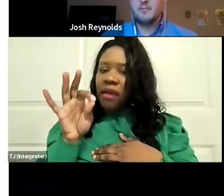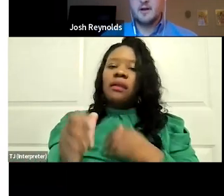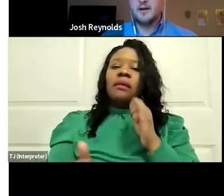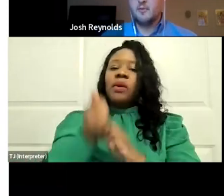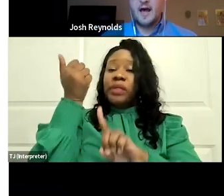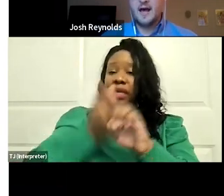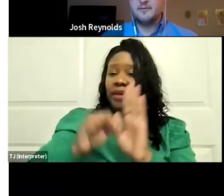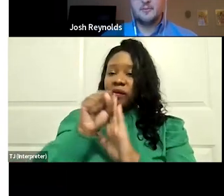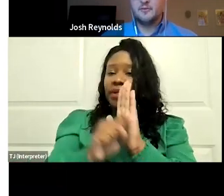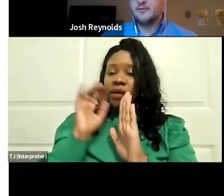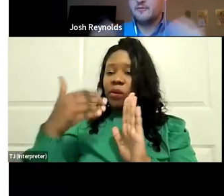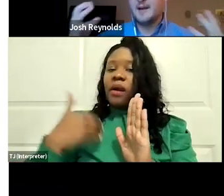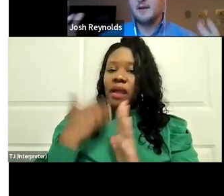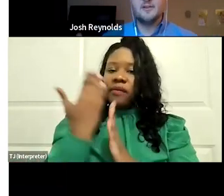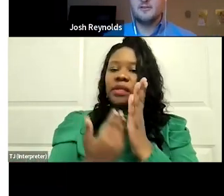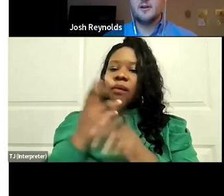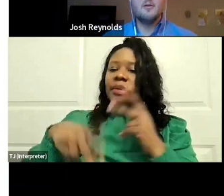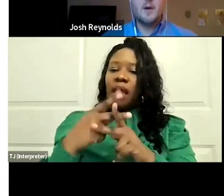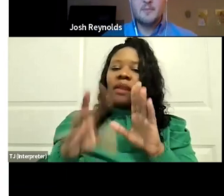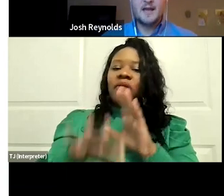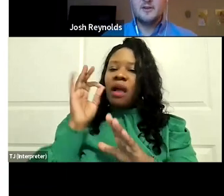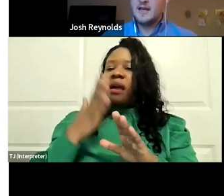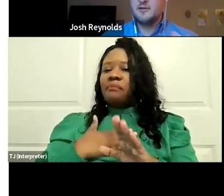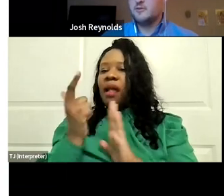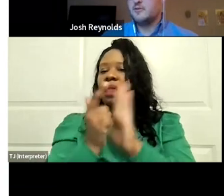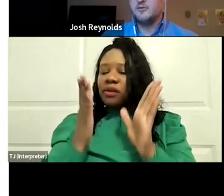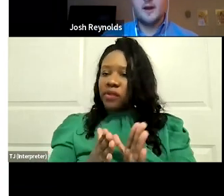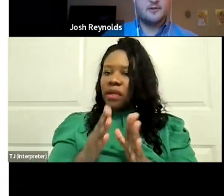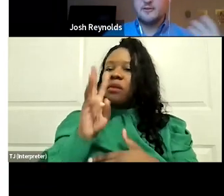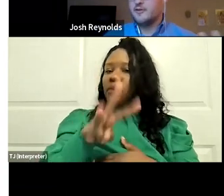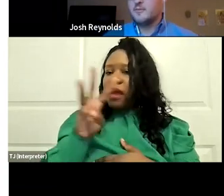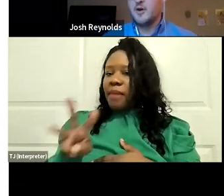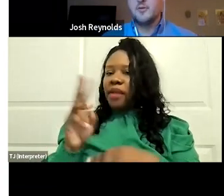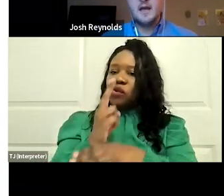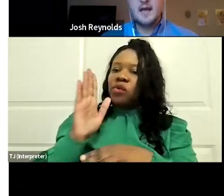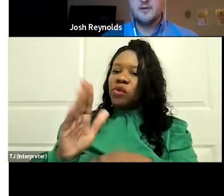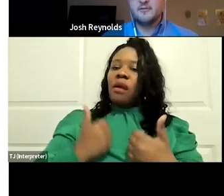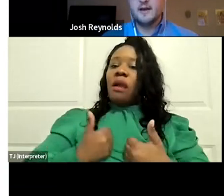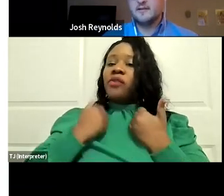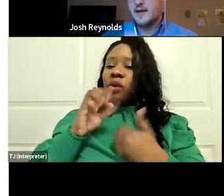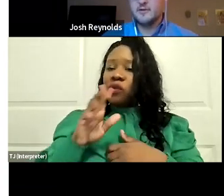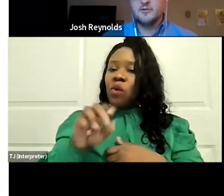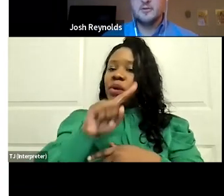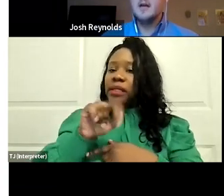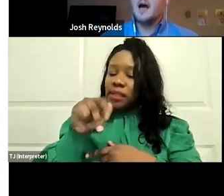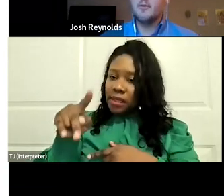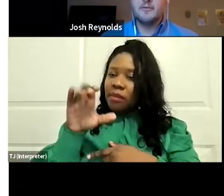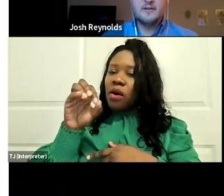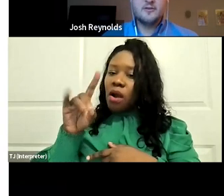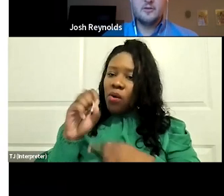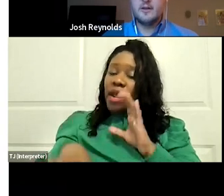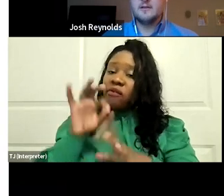single state will have some sort of find my legislator webpage. You just use your address or zip code, and you can find exactly who